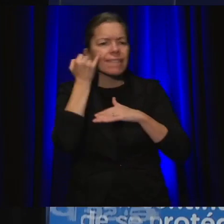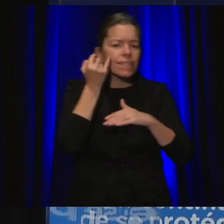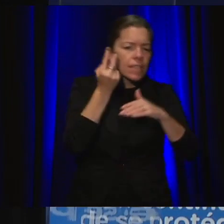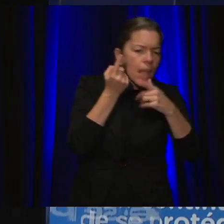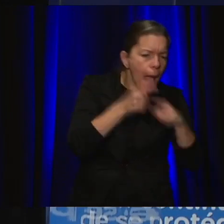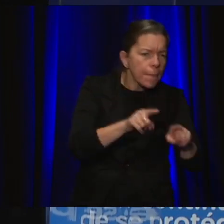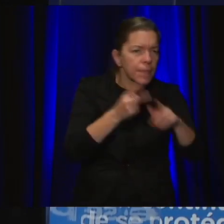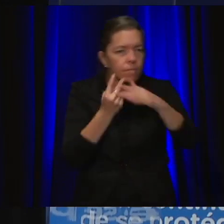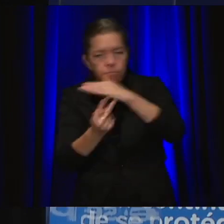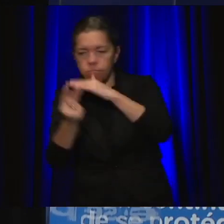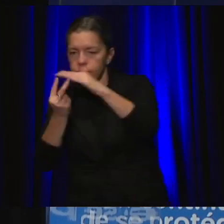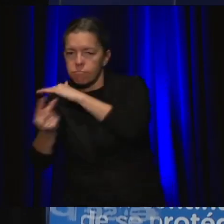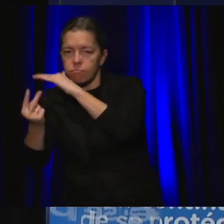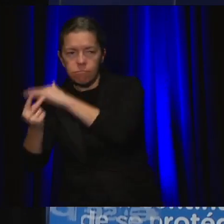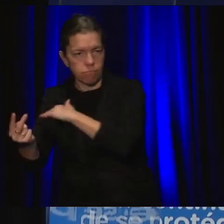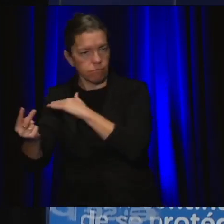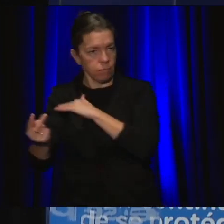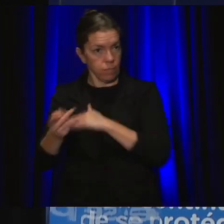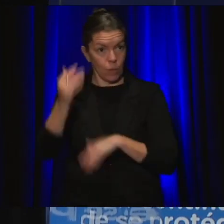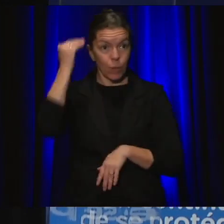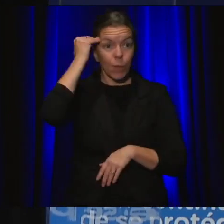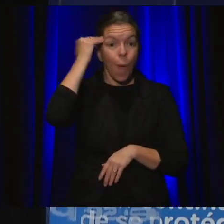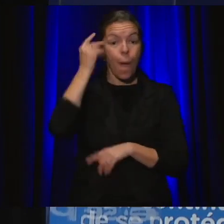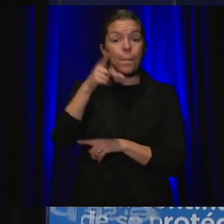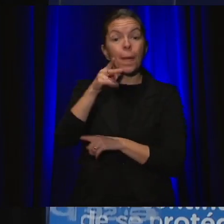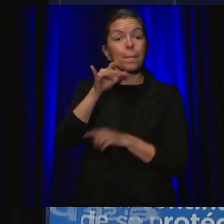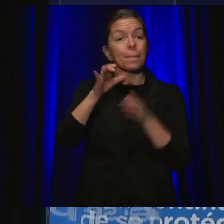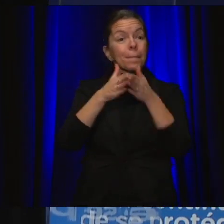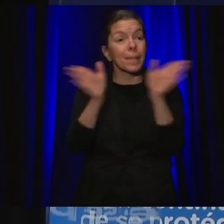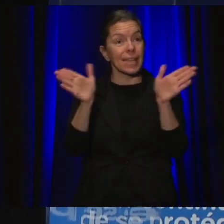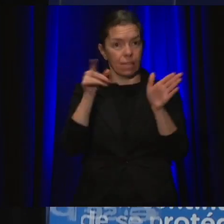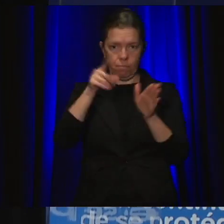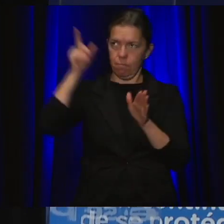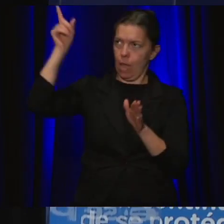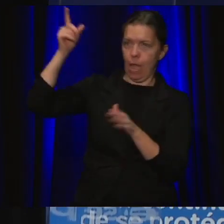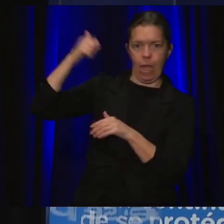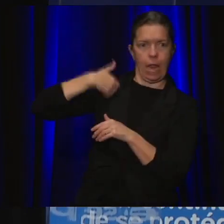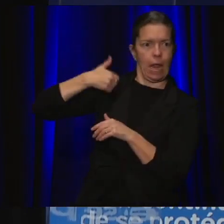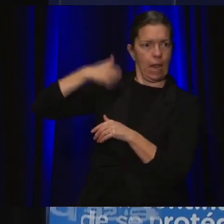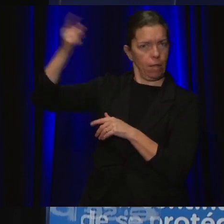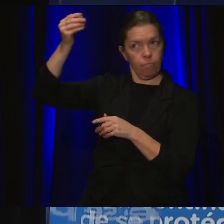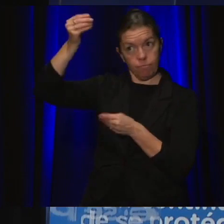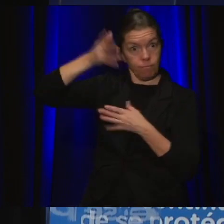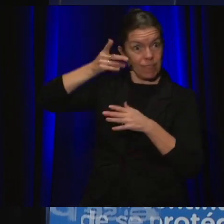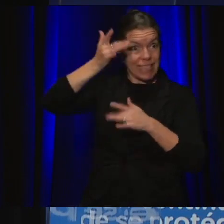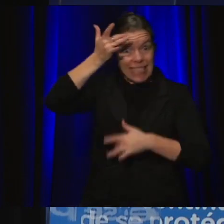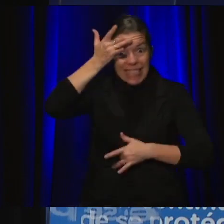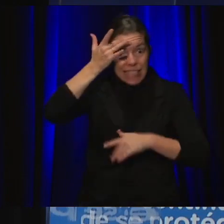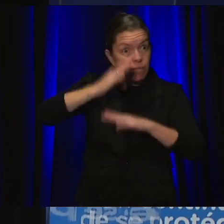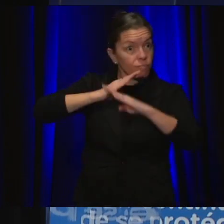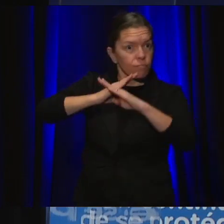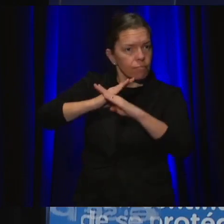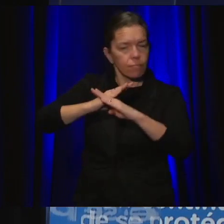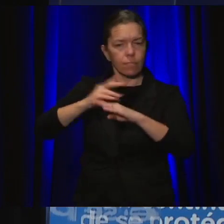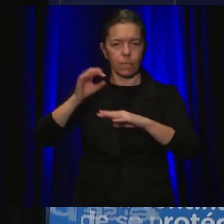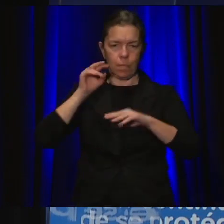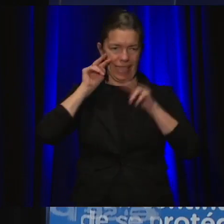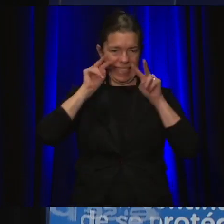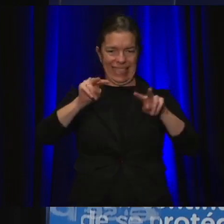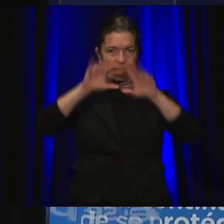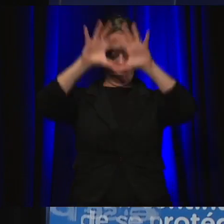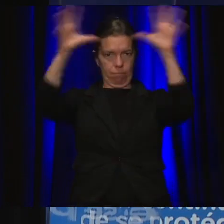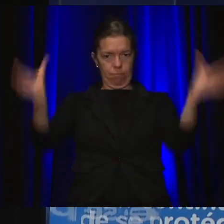cases of the disease, it's also to making sure that people are in good health and they will collaborate and participate.